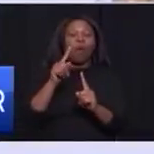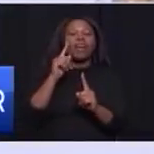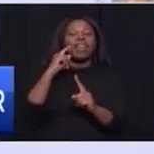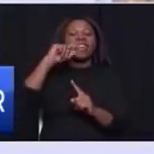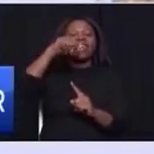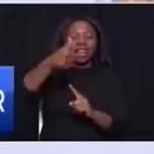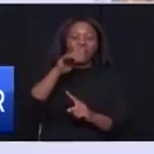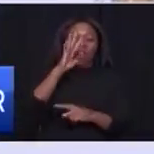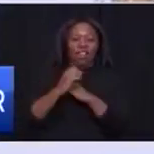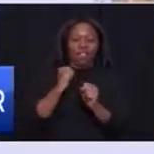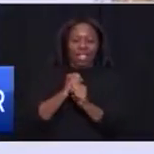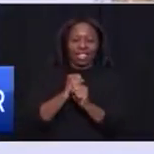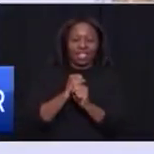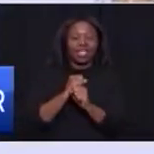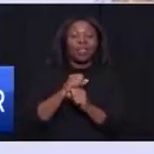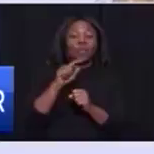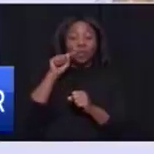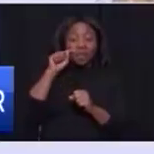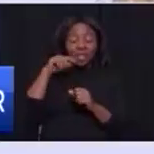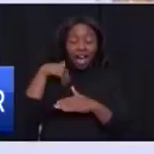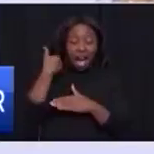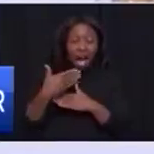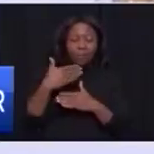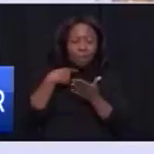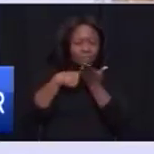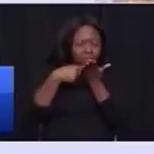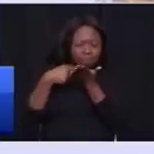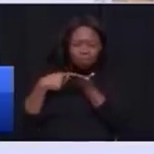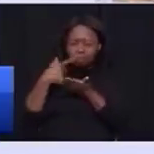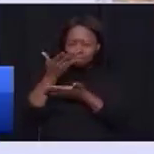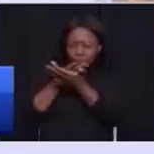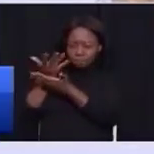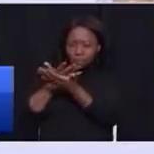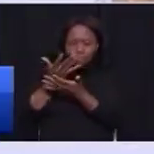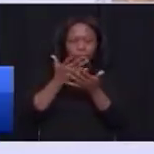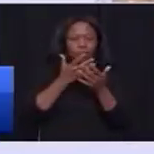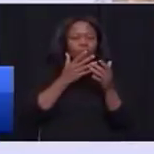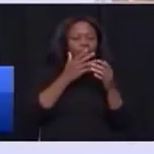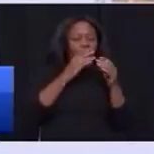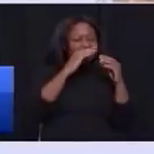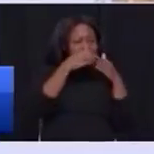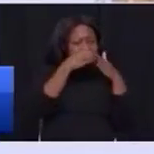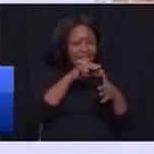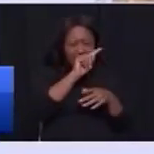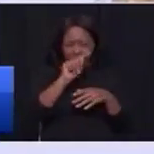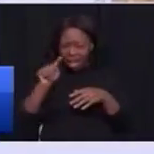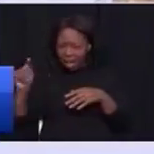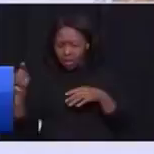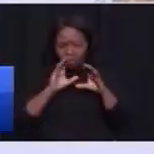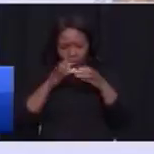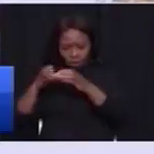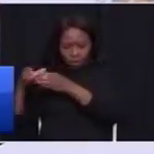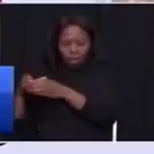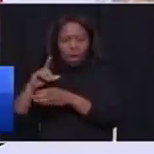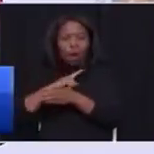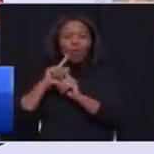This will be done after detailed consultation with industry leaders in each sector. because we don't